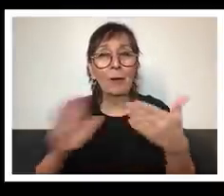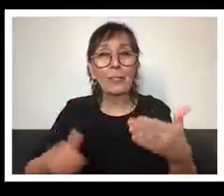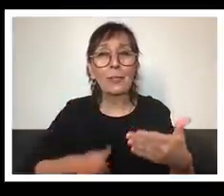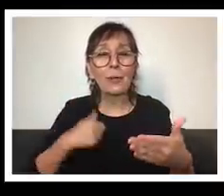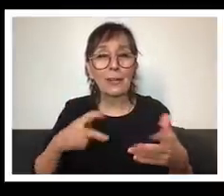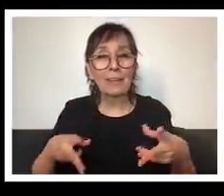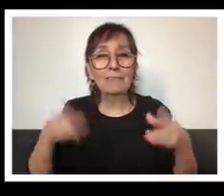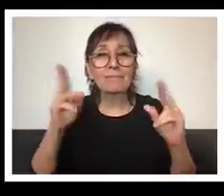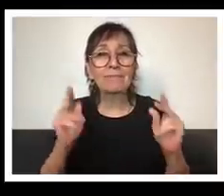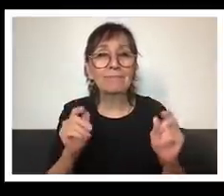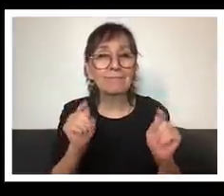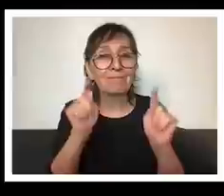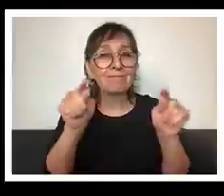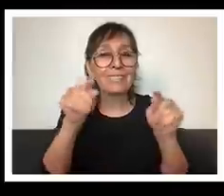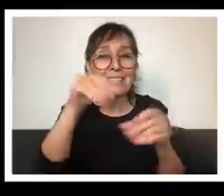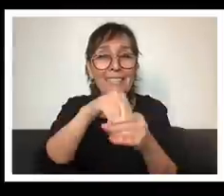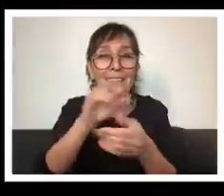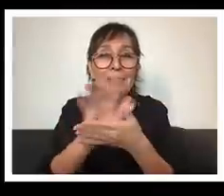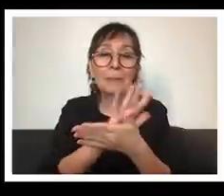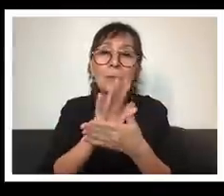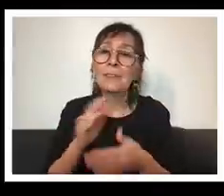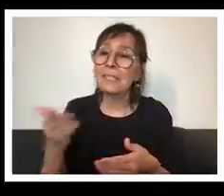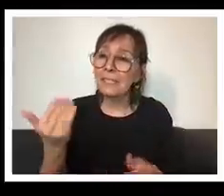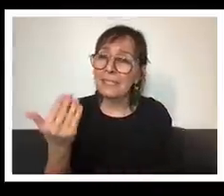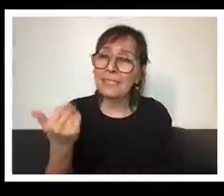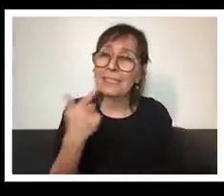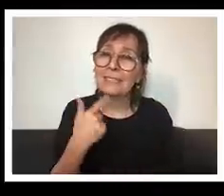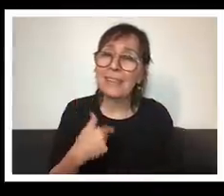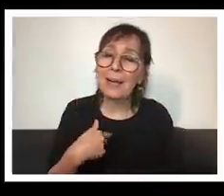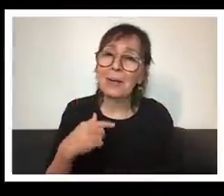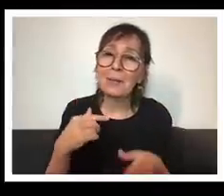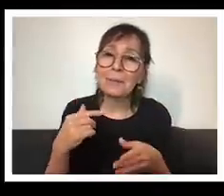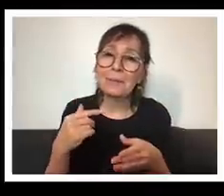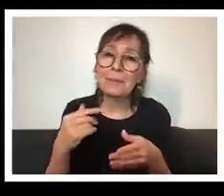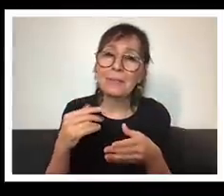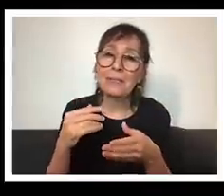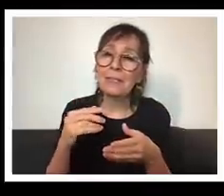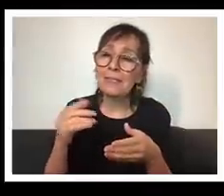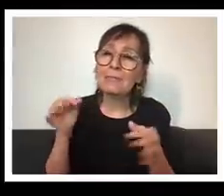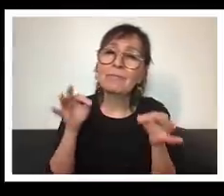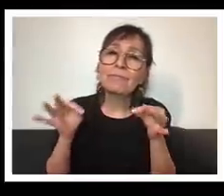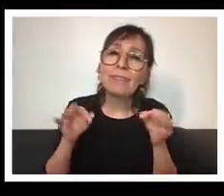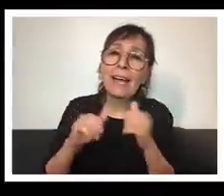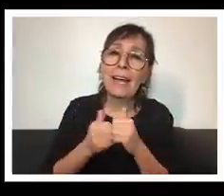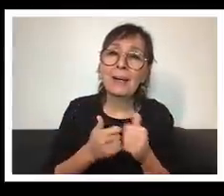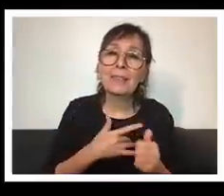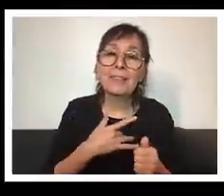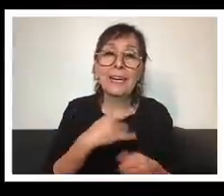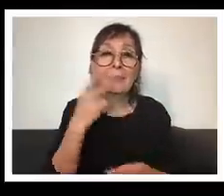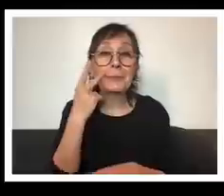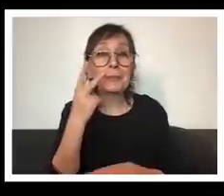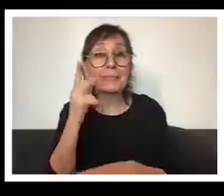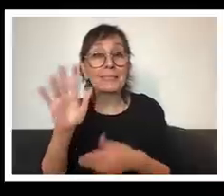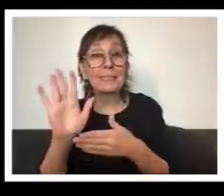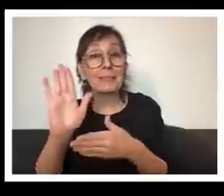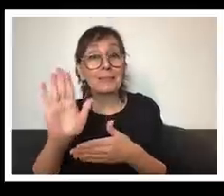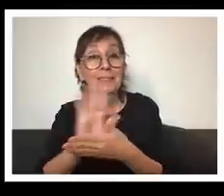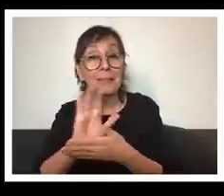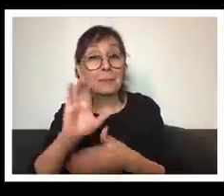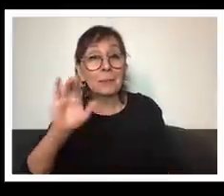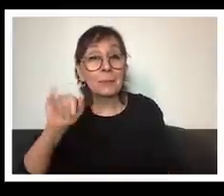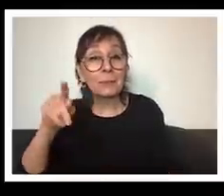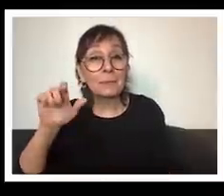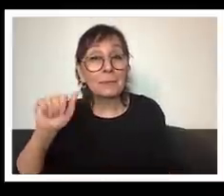so um tell me a little bit about uh how it felt having that screened in sundance and